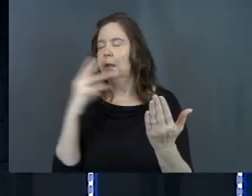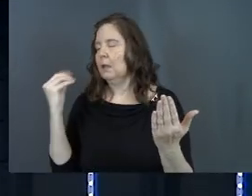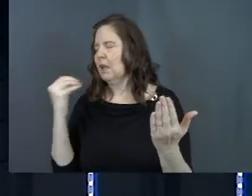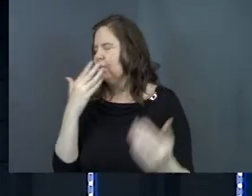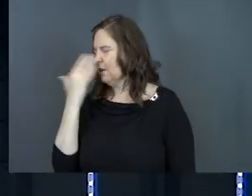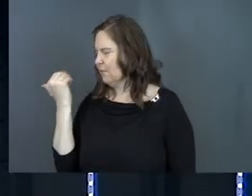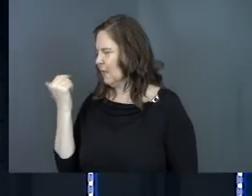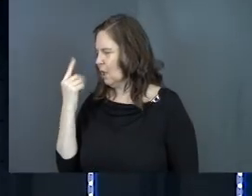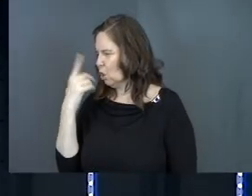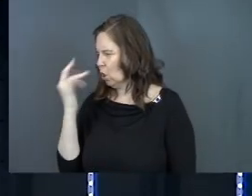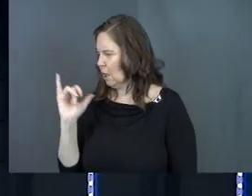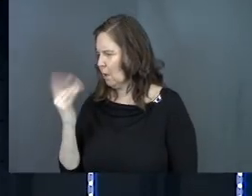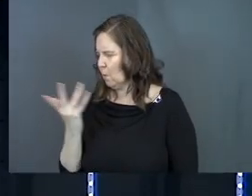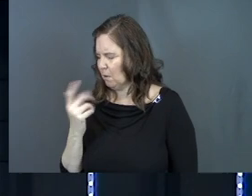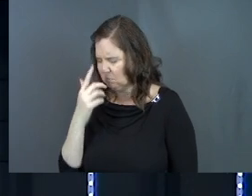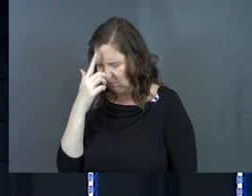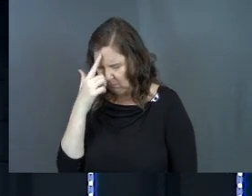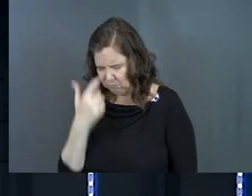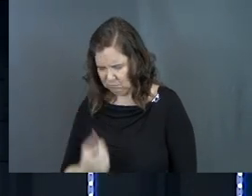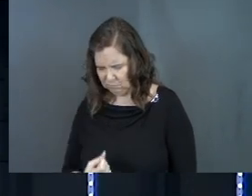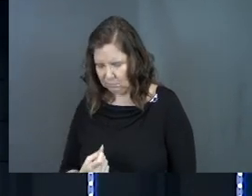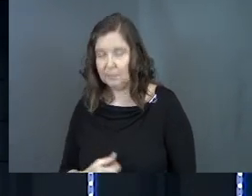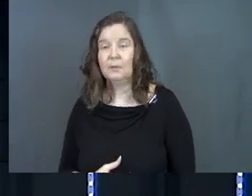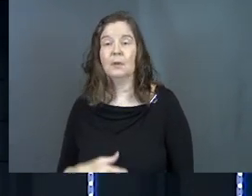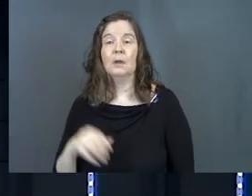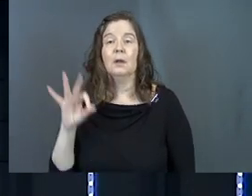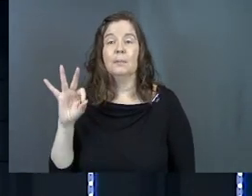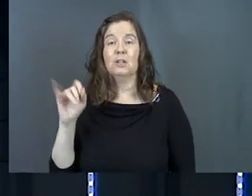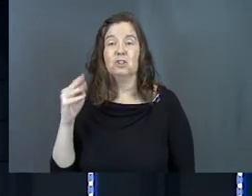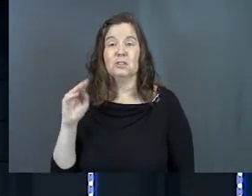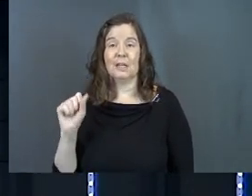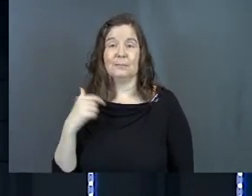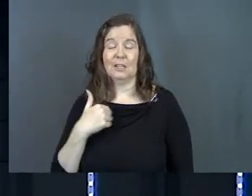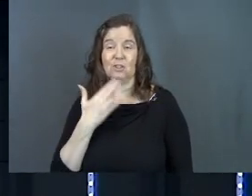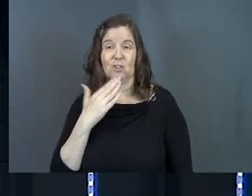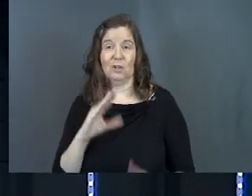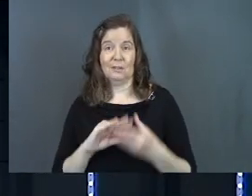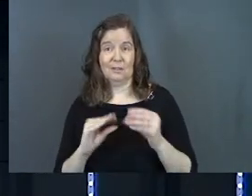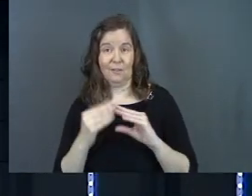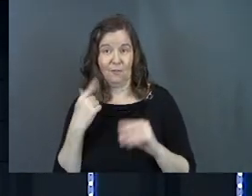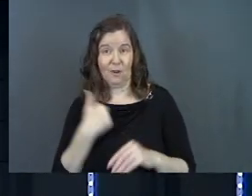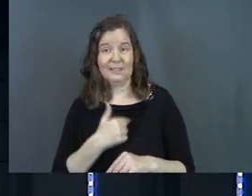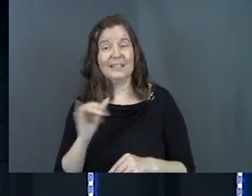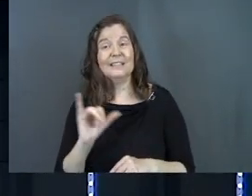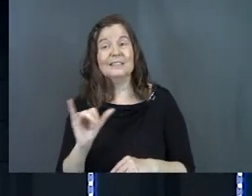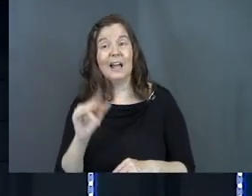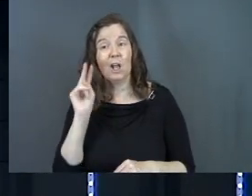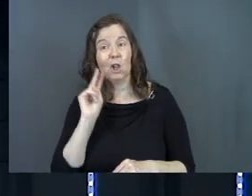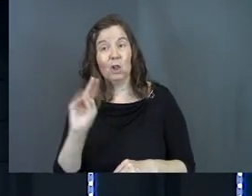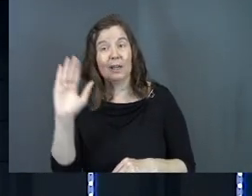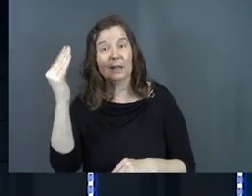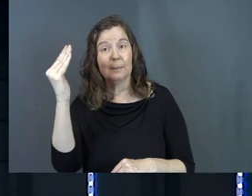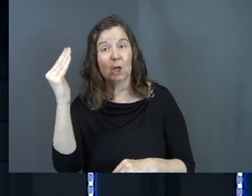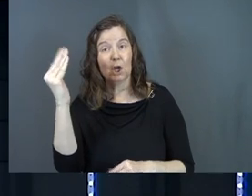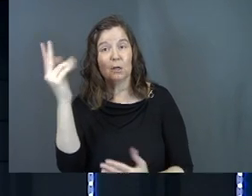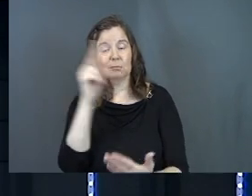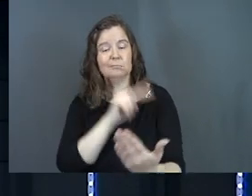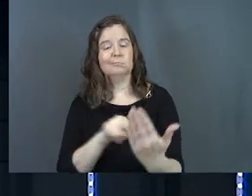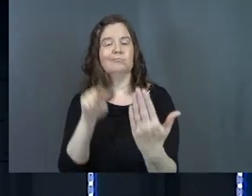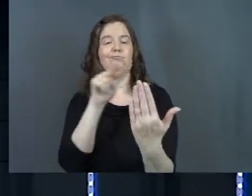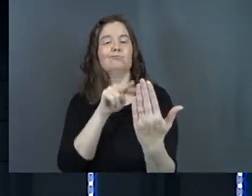away and you forget what you look like. Pastor James has got a great illustration here for us. He's like, it's like looking in a mirror.